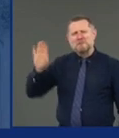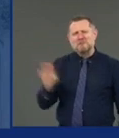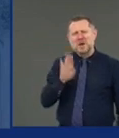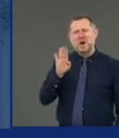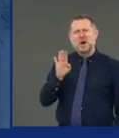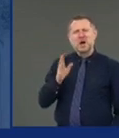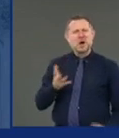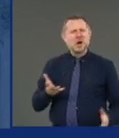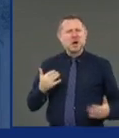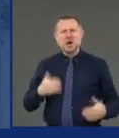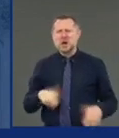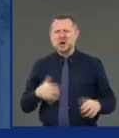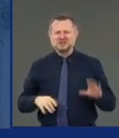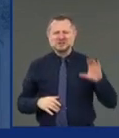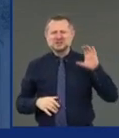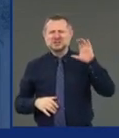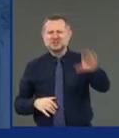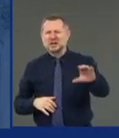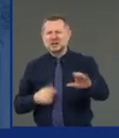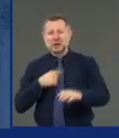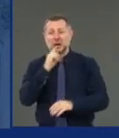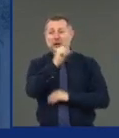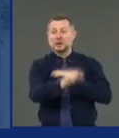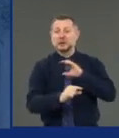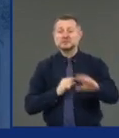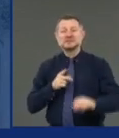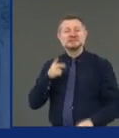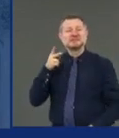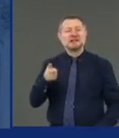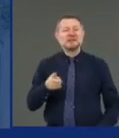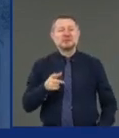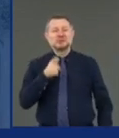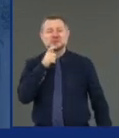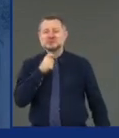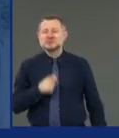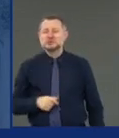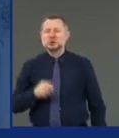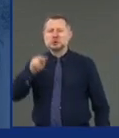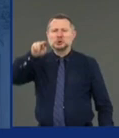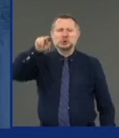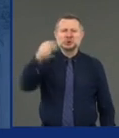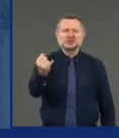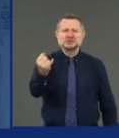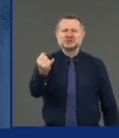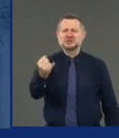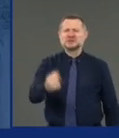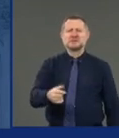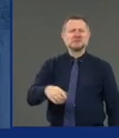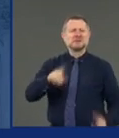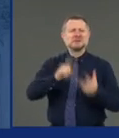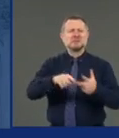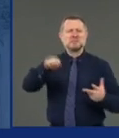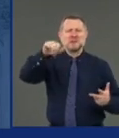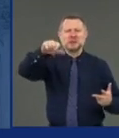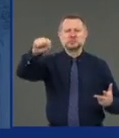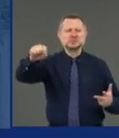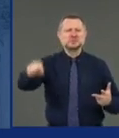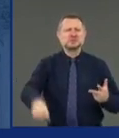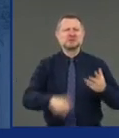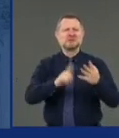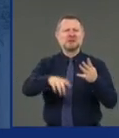back. You know the second state? New Jersey, Massachusetts, Connecticut, California.